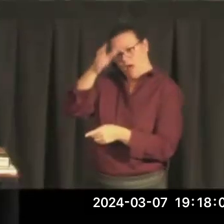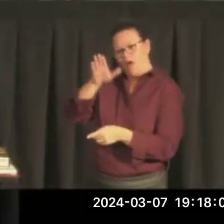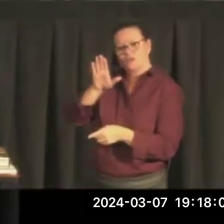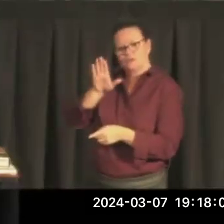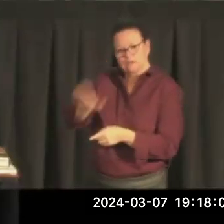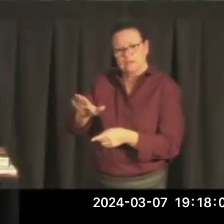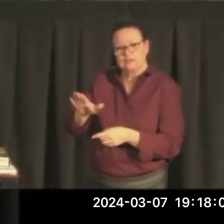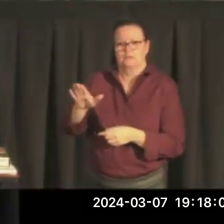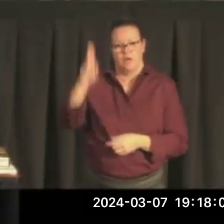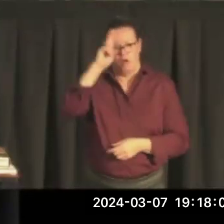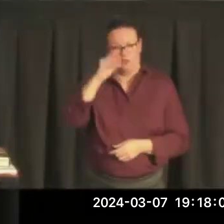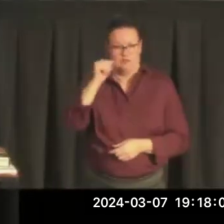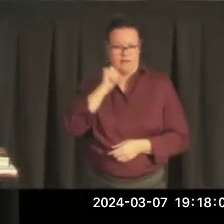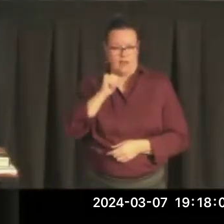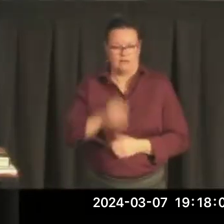and aunt.